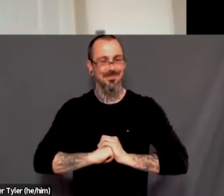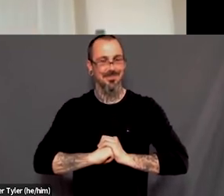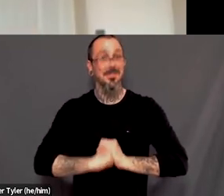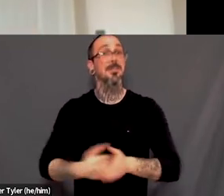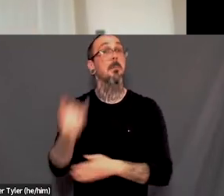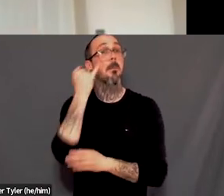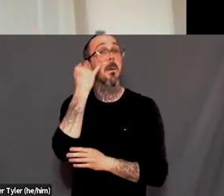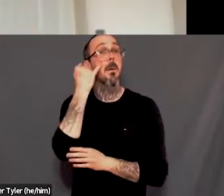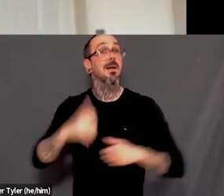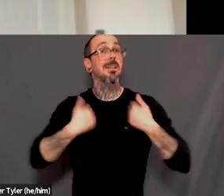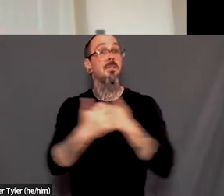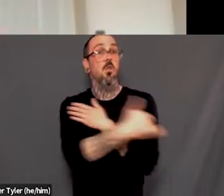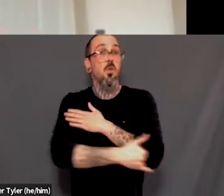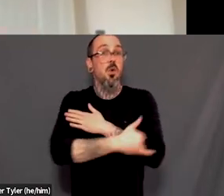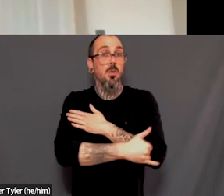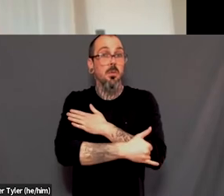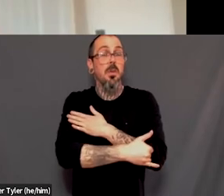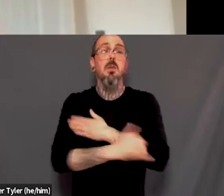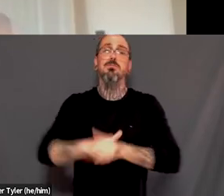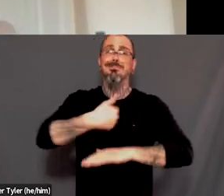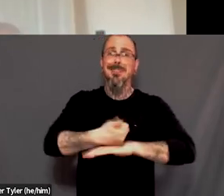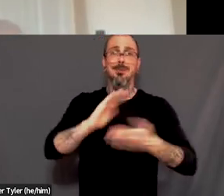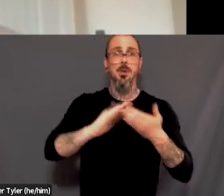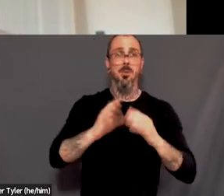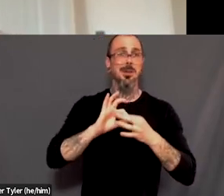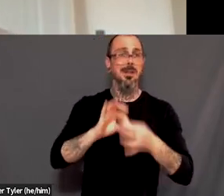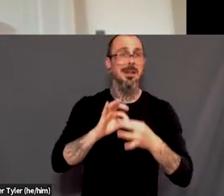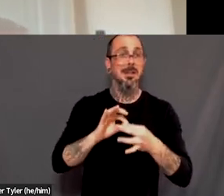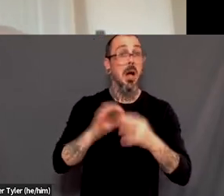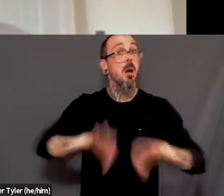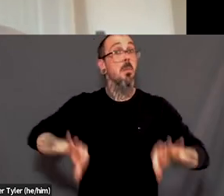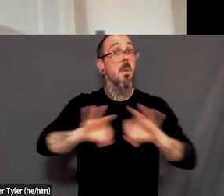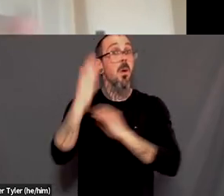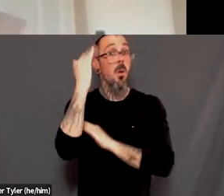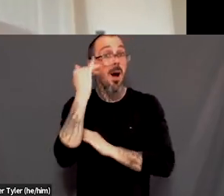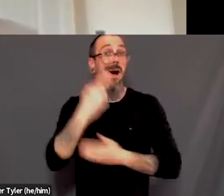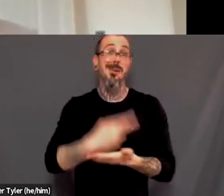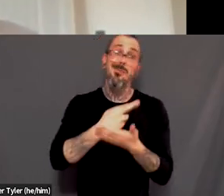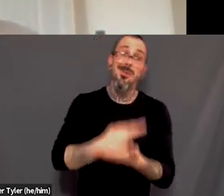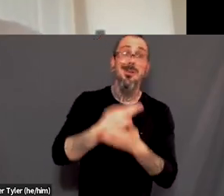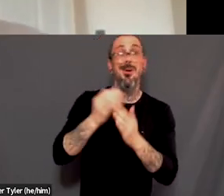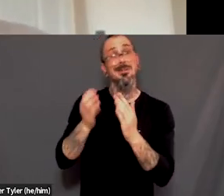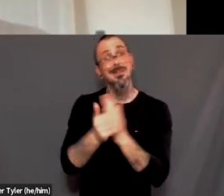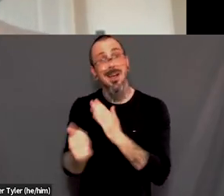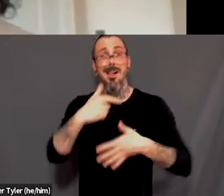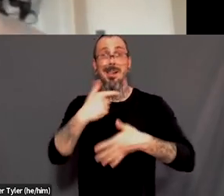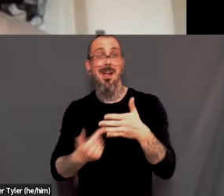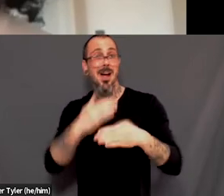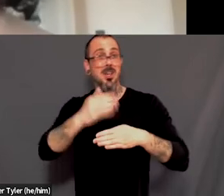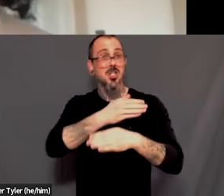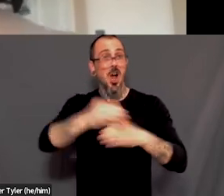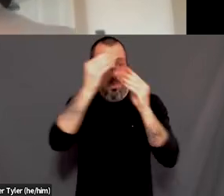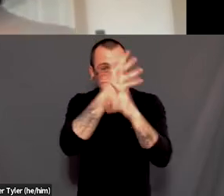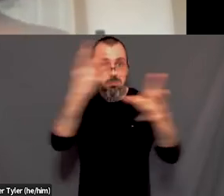queer folks, queer and trans folks in the area, like, and they have like all the knowledge of like, oh, I've been through this, like, let me pass that on. Um,